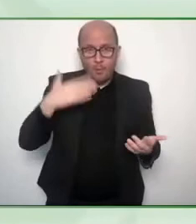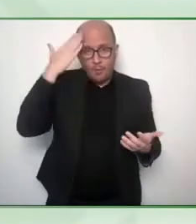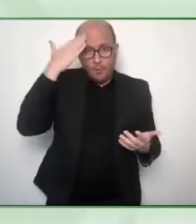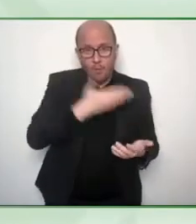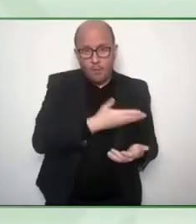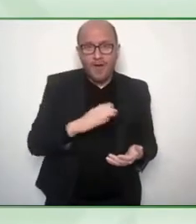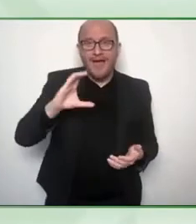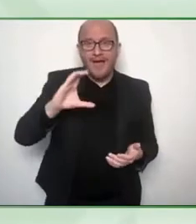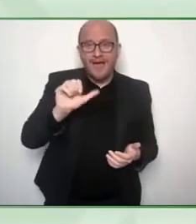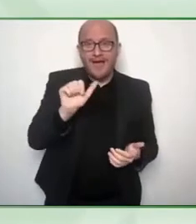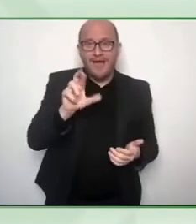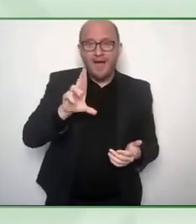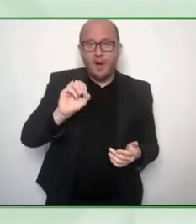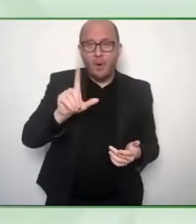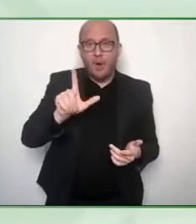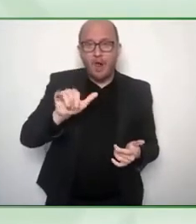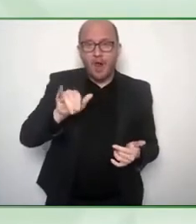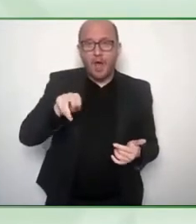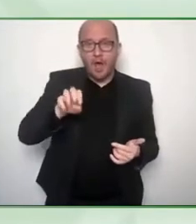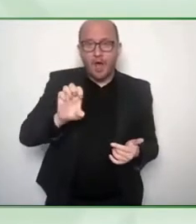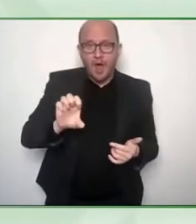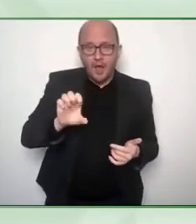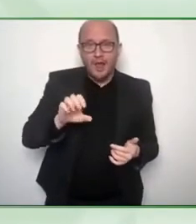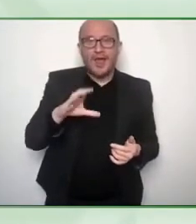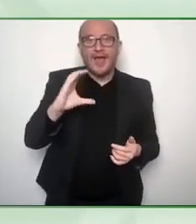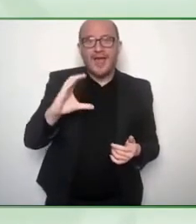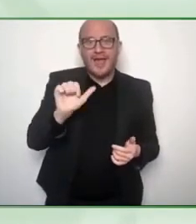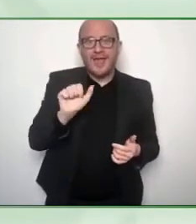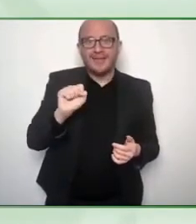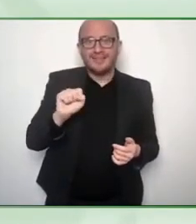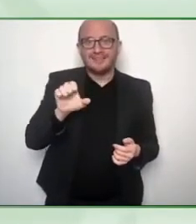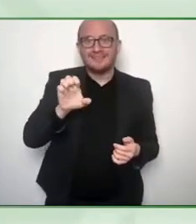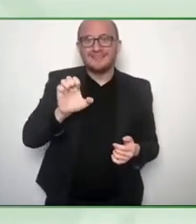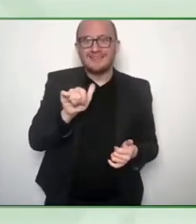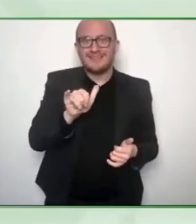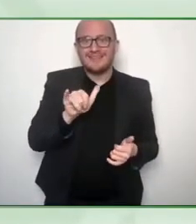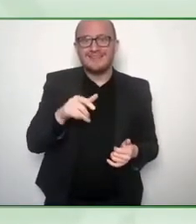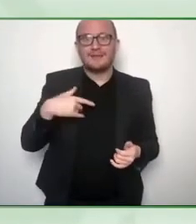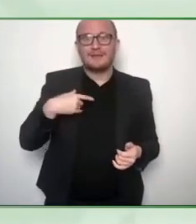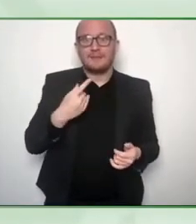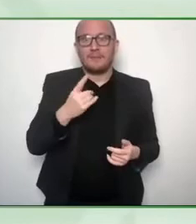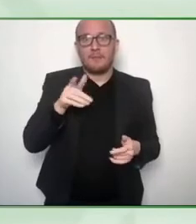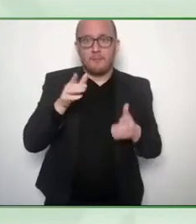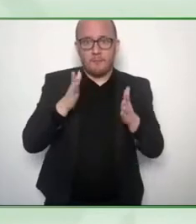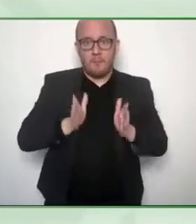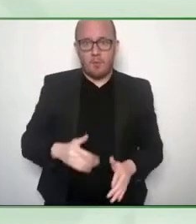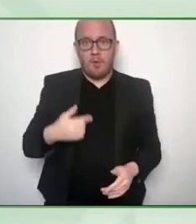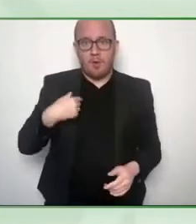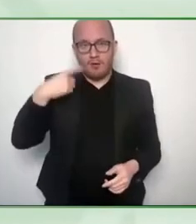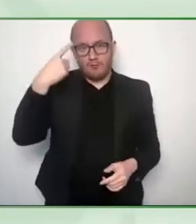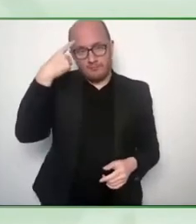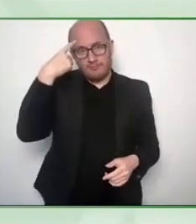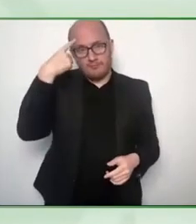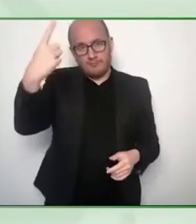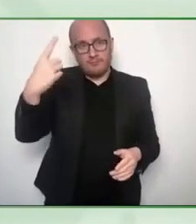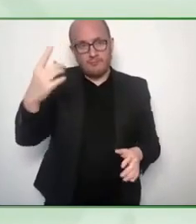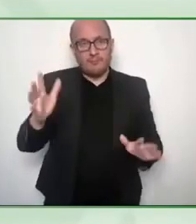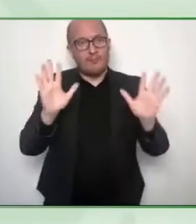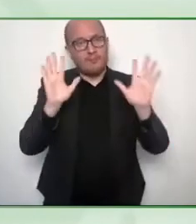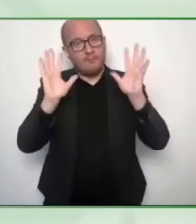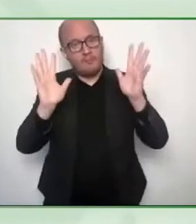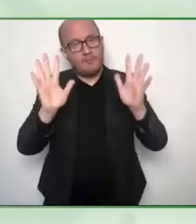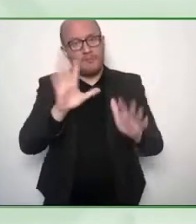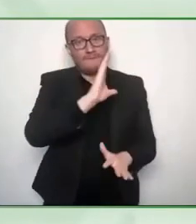and founder of The Valuable 500. And a little audio description today. I'm not wearing electric green or electric orange.